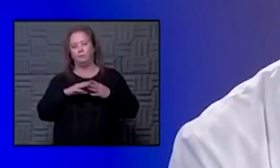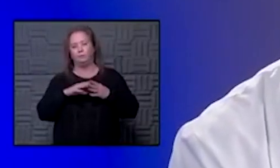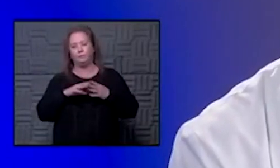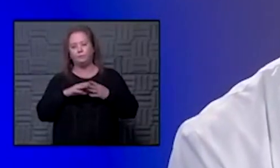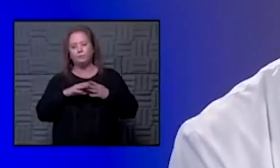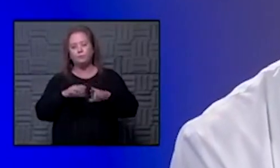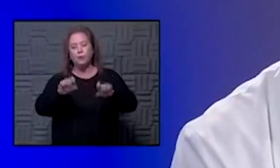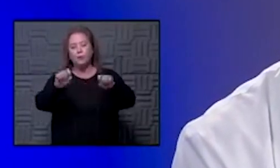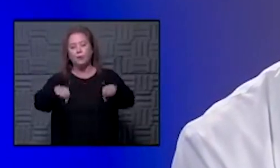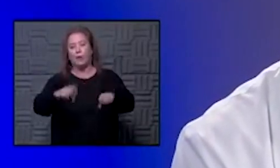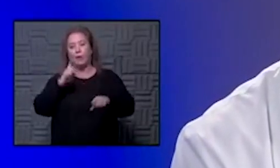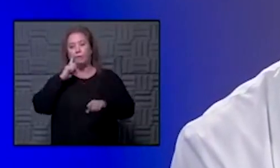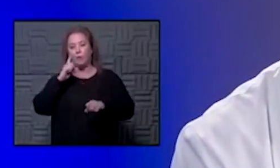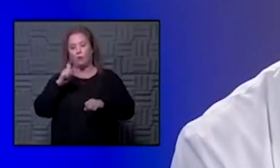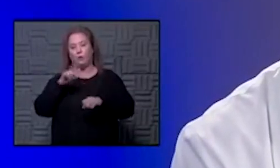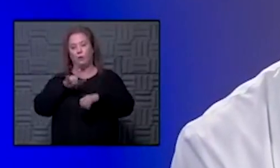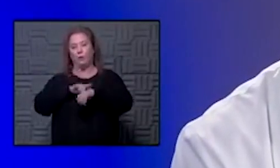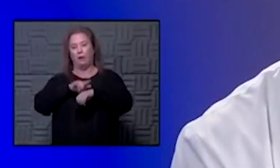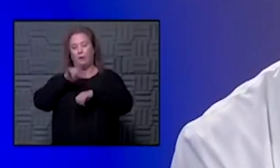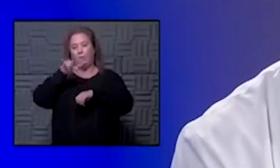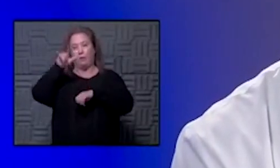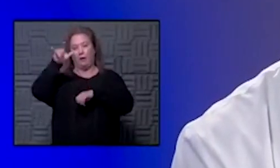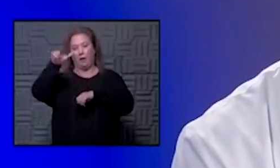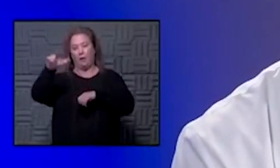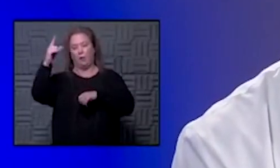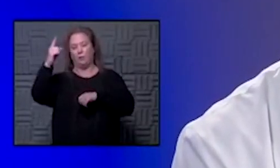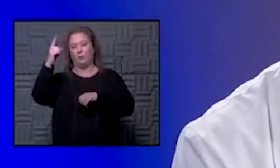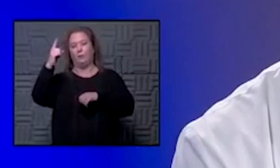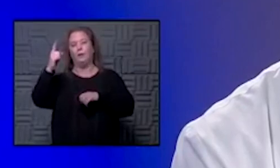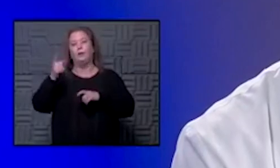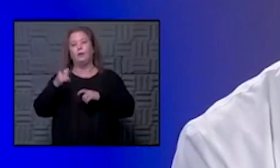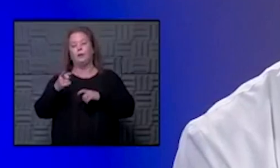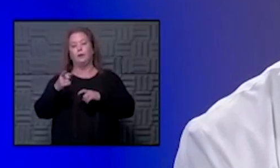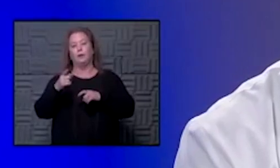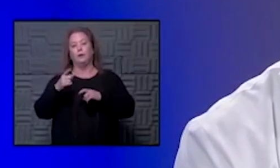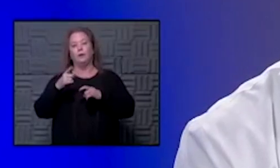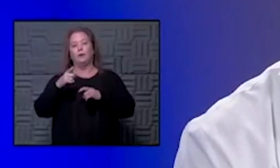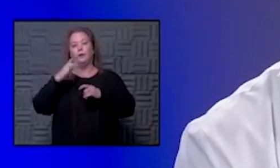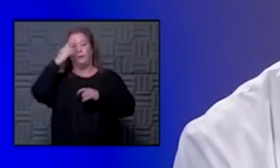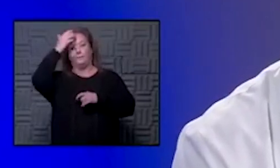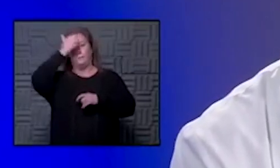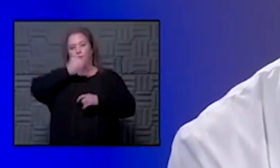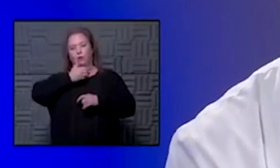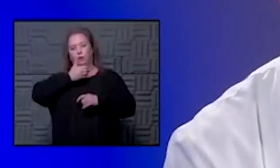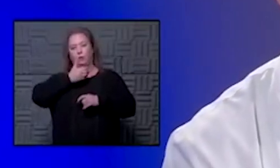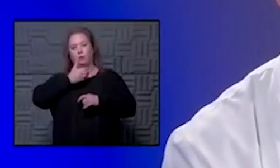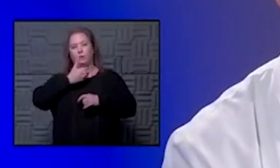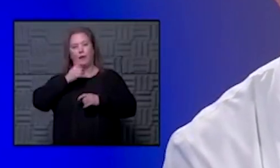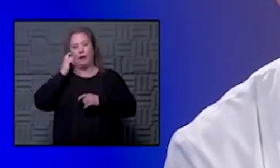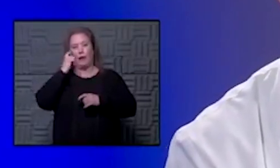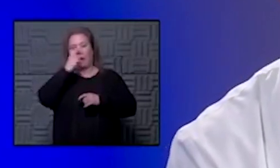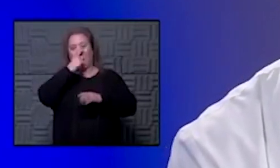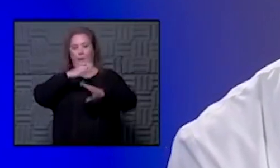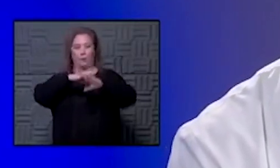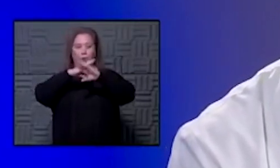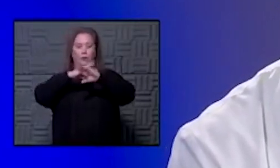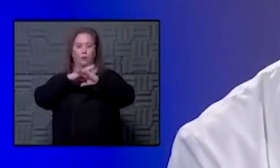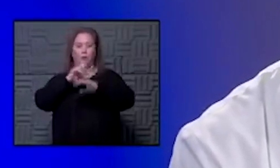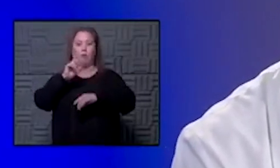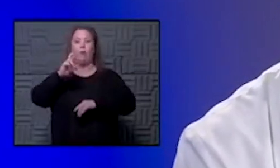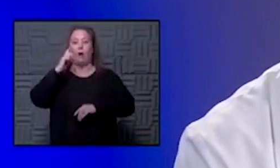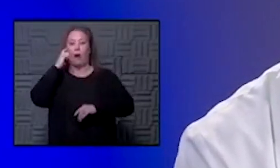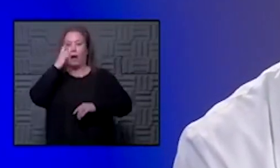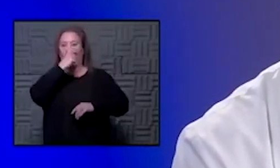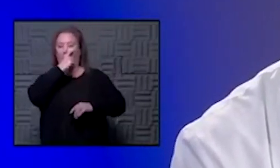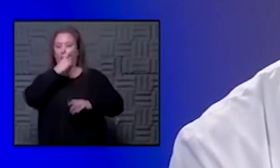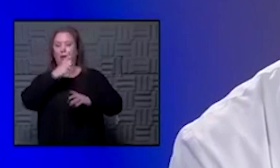addition especially if you're traveling on an airplane or something of that nature wear the face shield and of course eye protection or eye